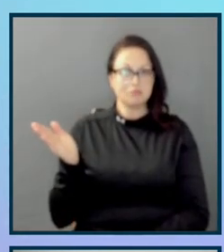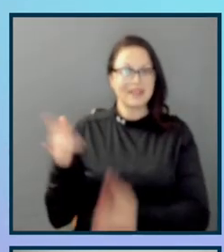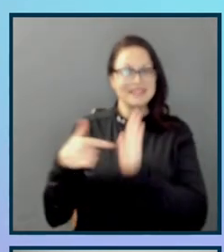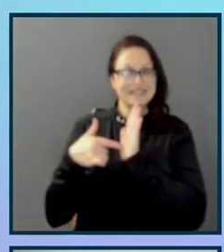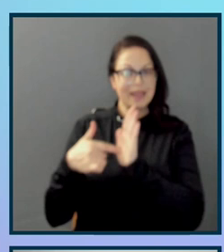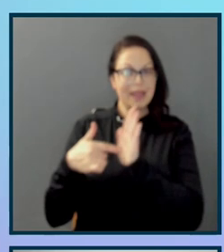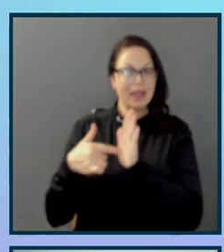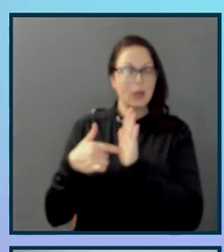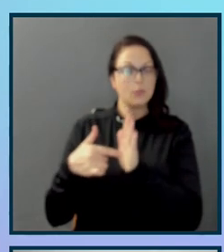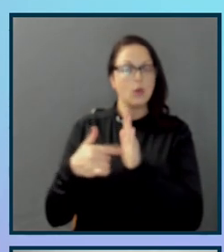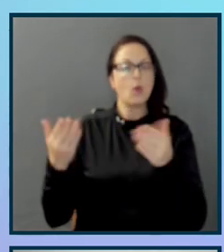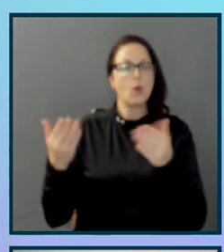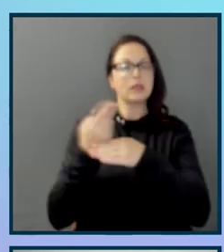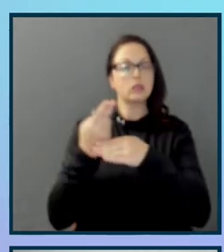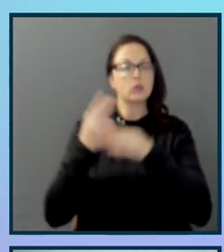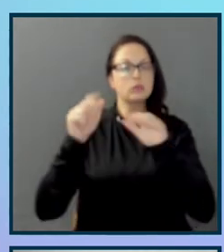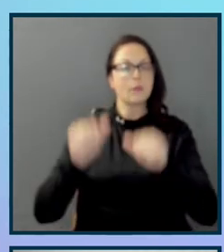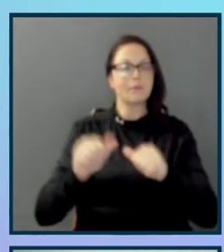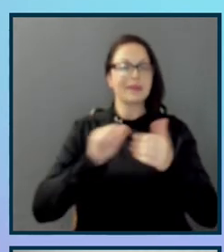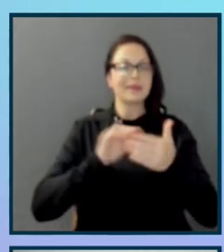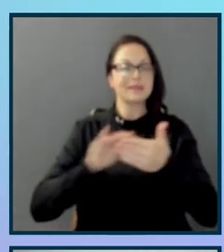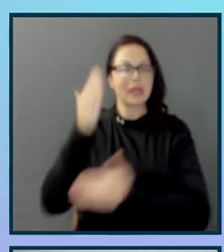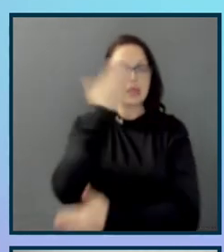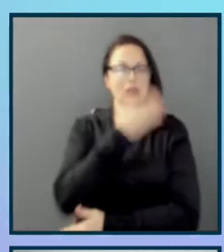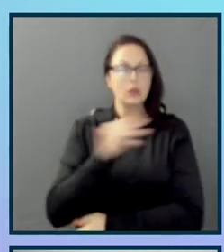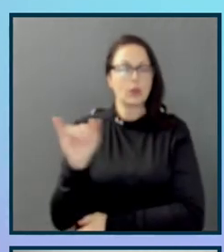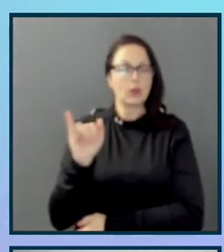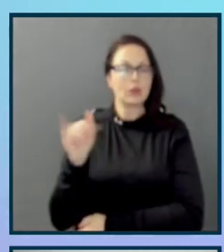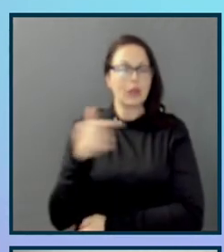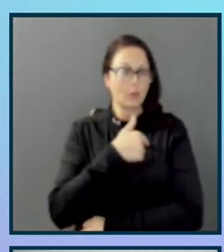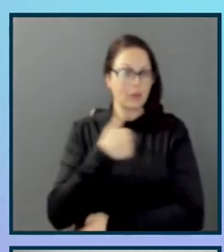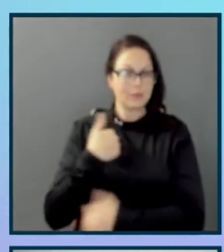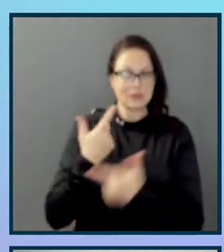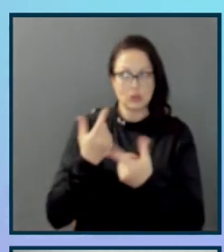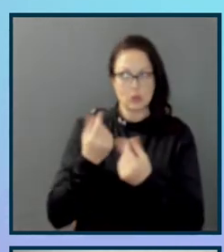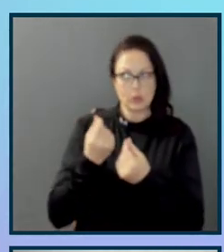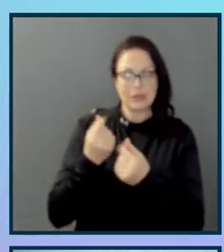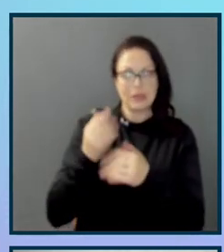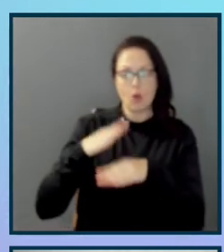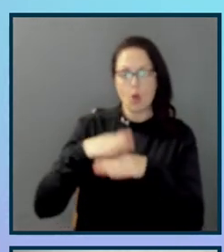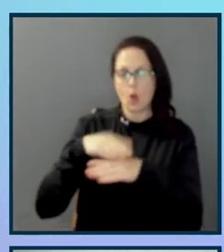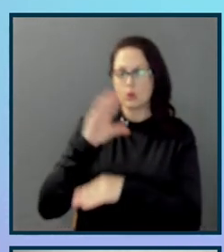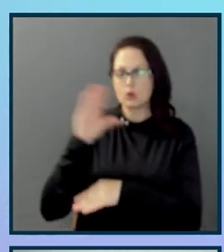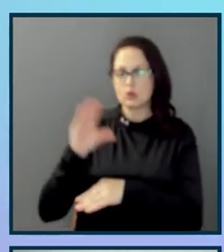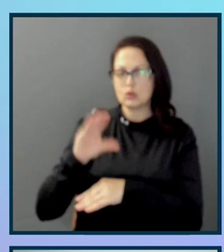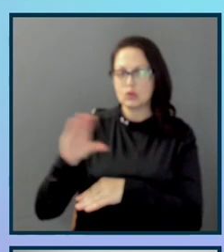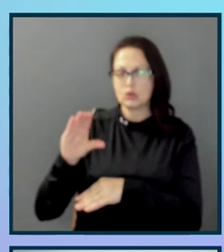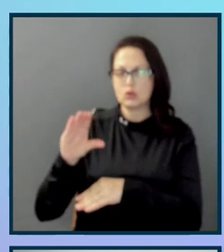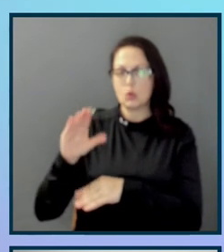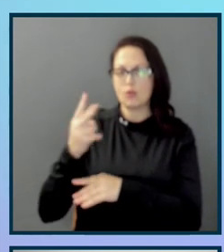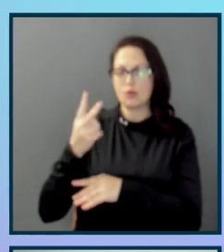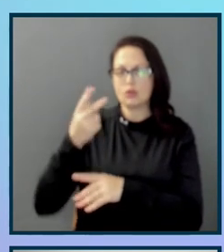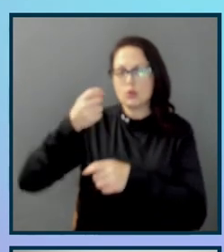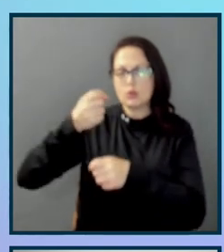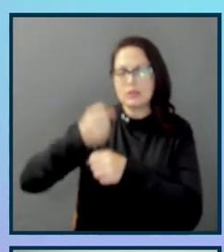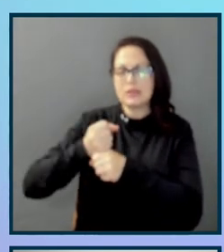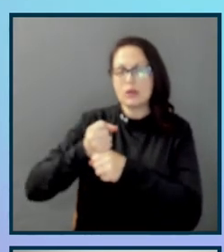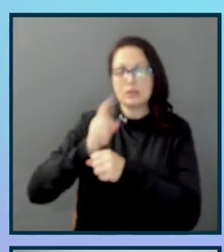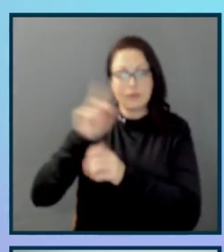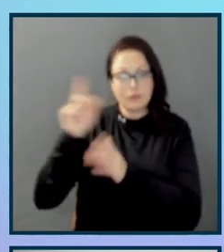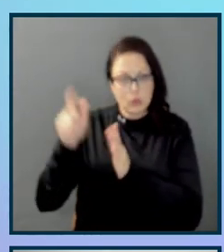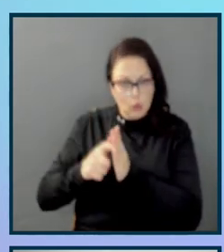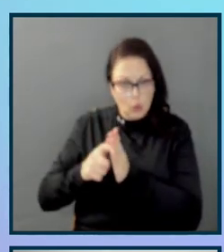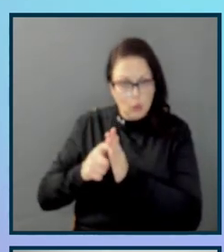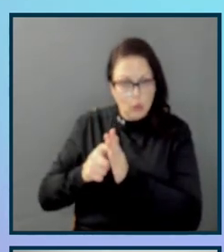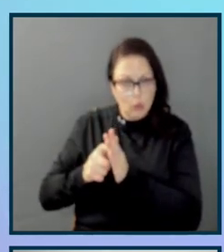like right now. Of course, we've been conducting them virtually over Zoom for the past two years. And so here you can see on the left-hand side of the